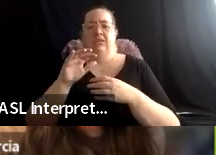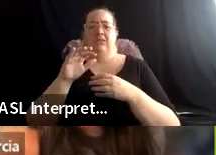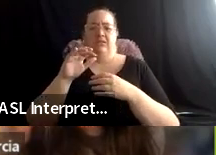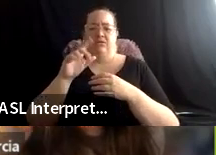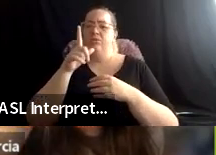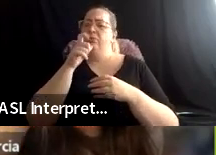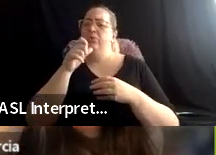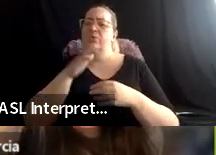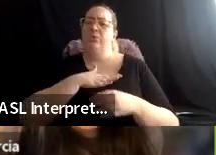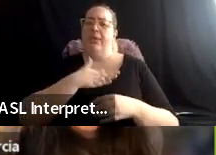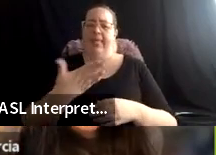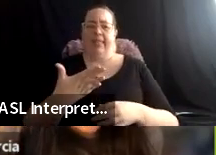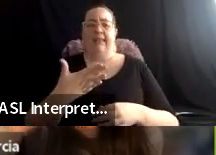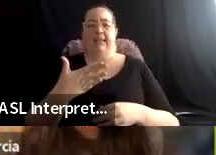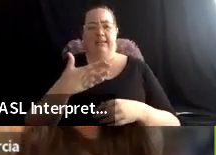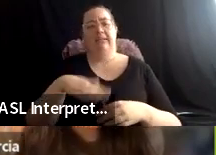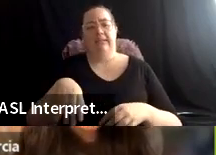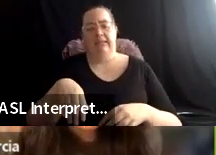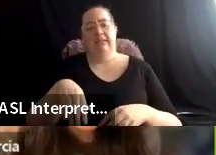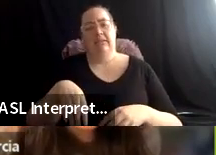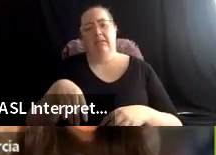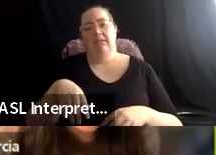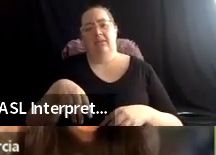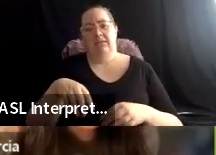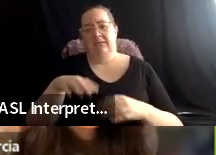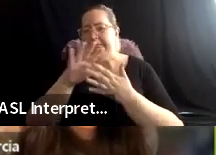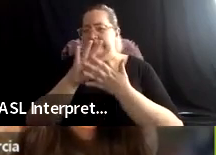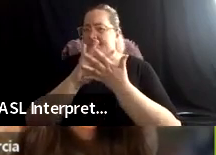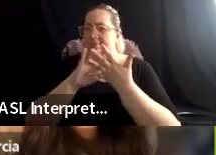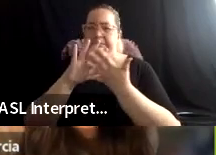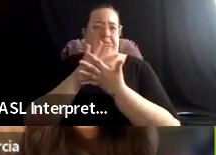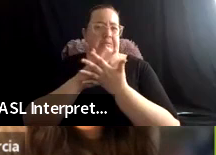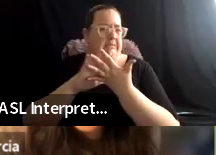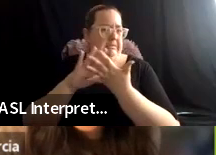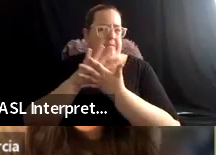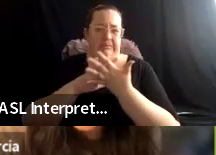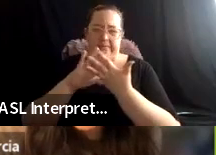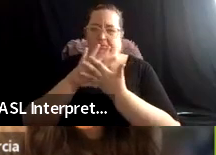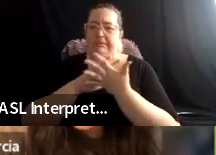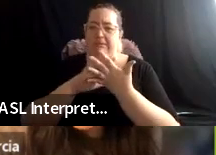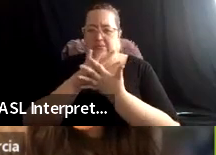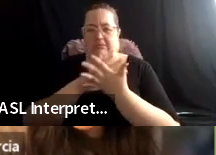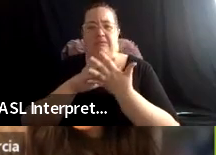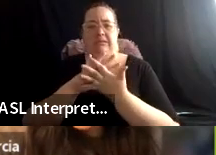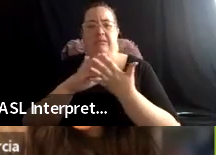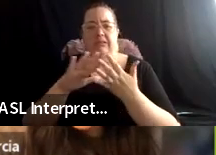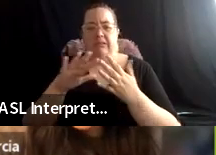that's what we're trying to do with this assessment and what we're having data available on our site.